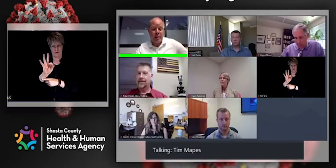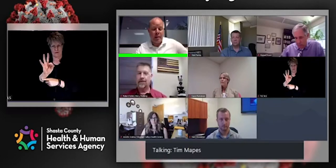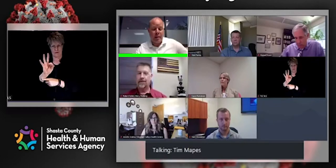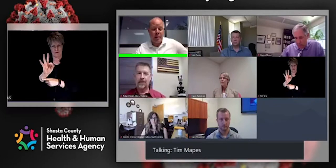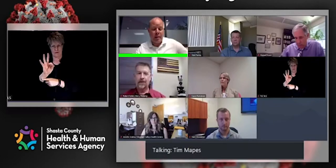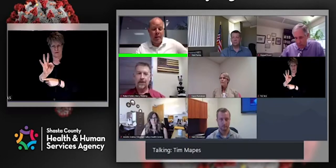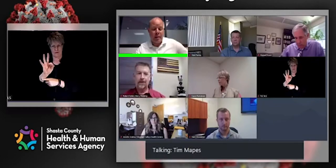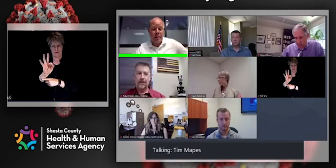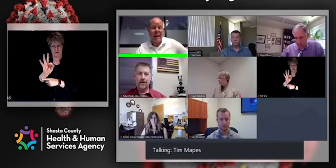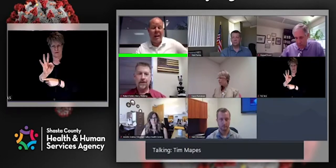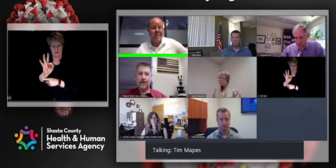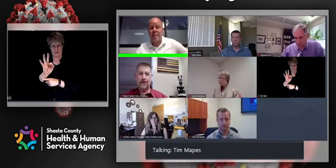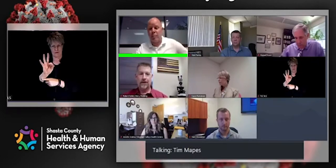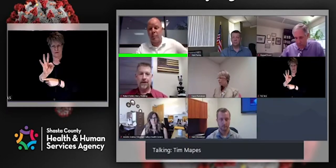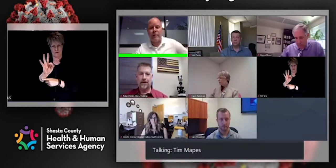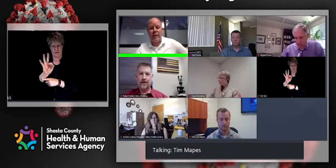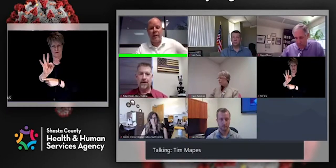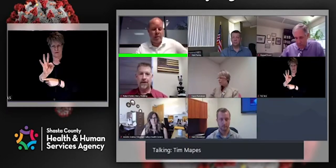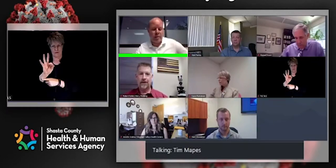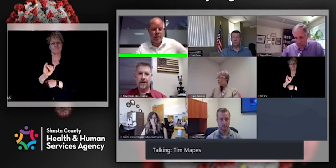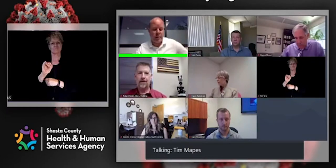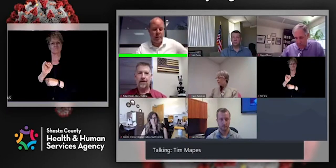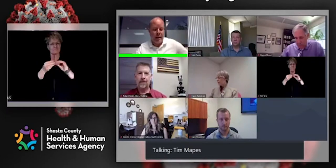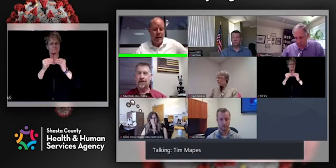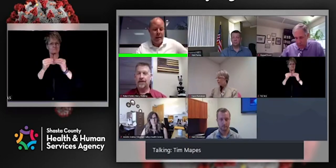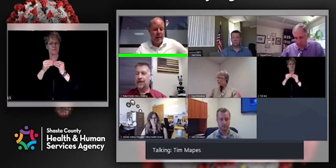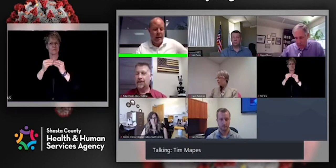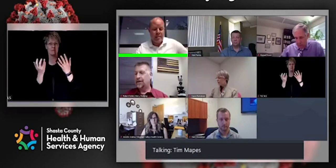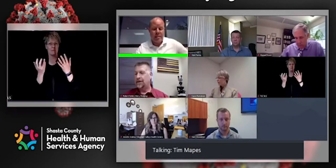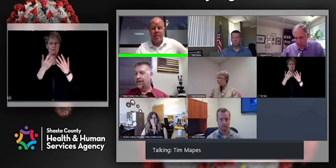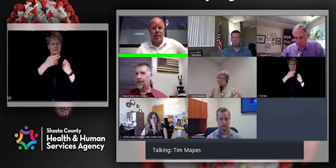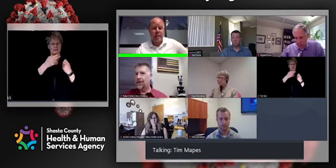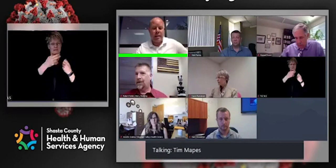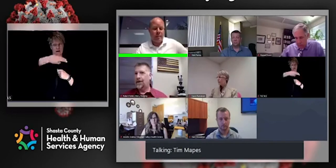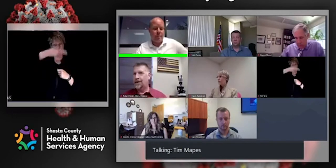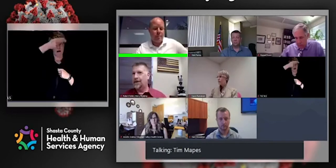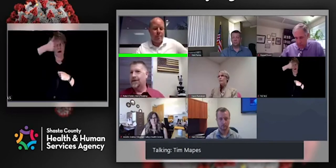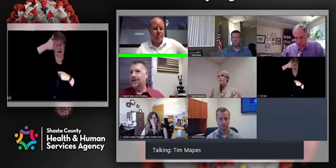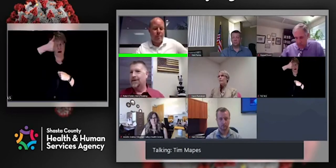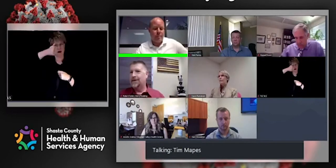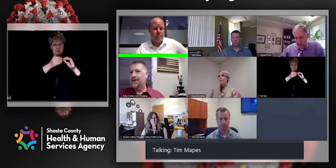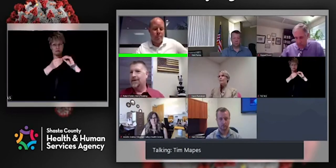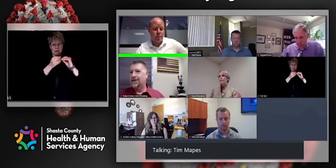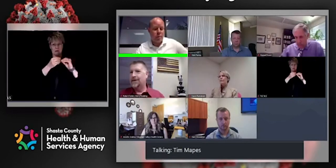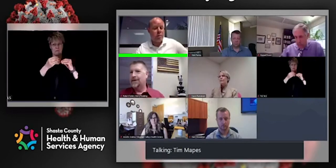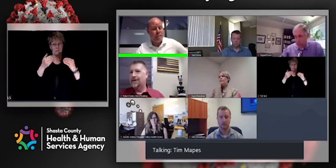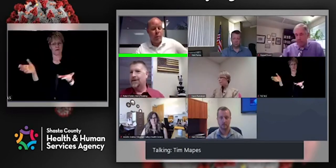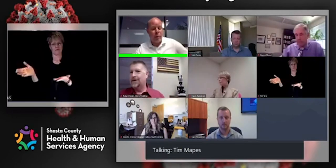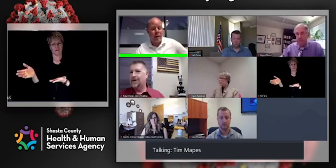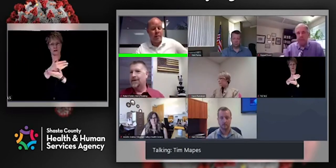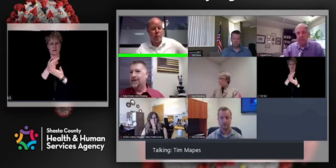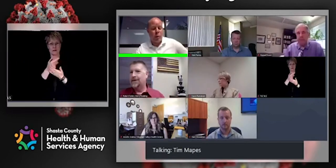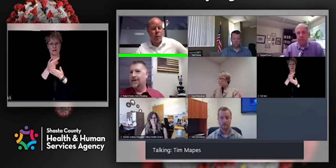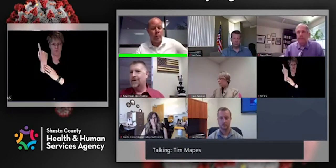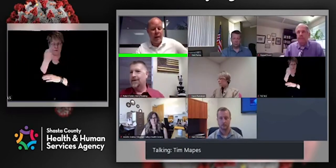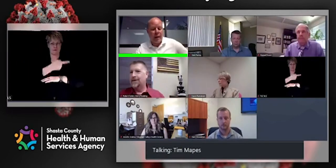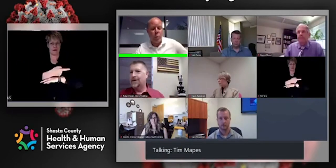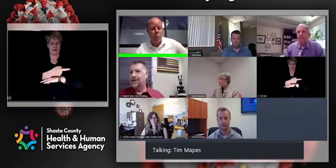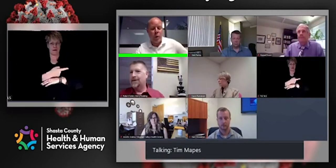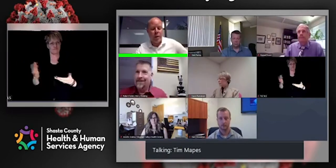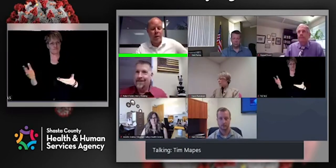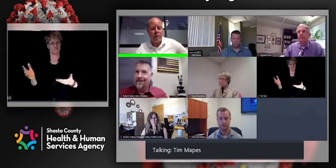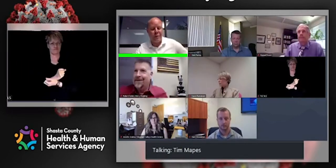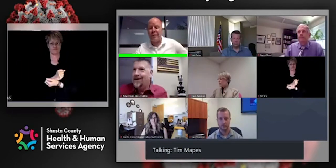our highest number that we've had in a single day. That's the second time that has happened. To date, we've had